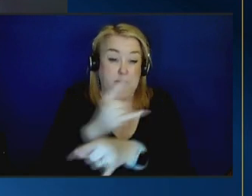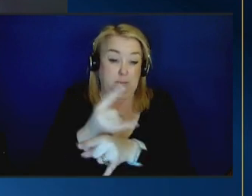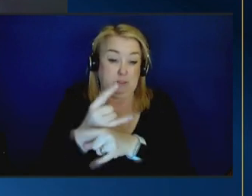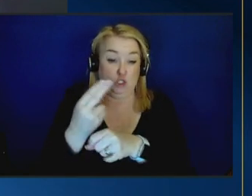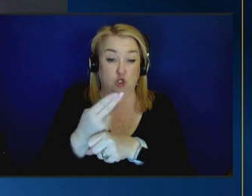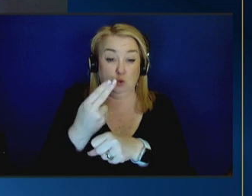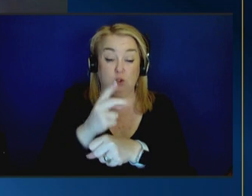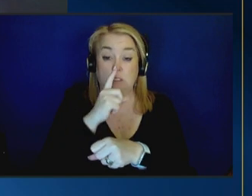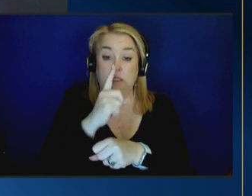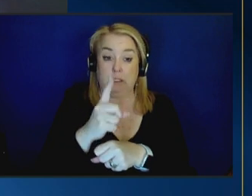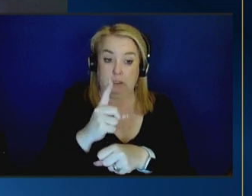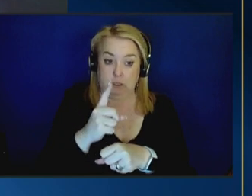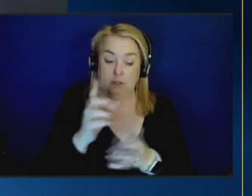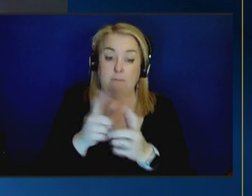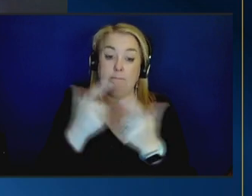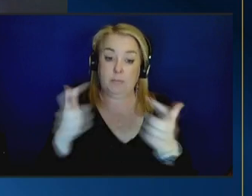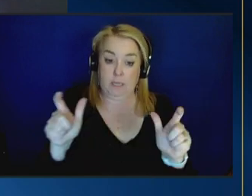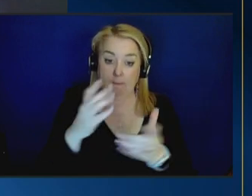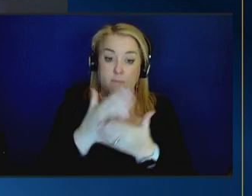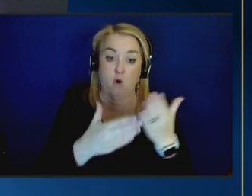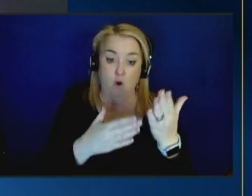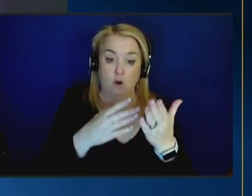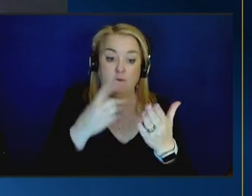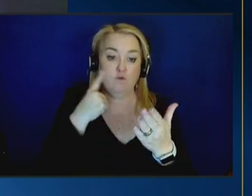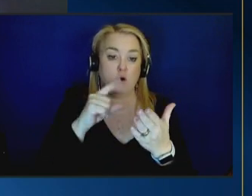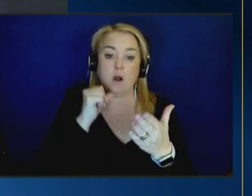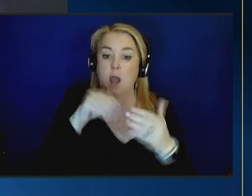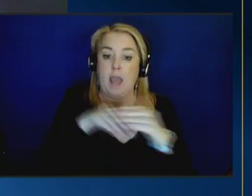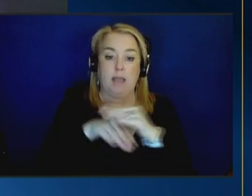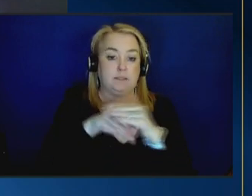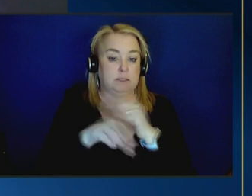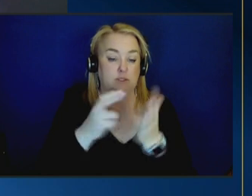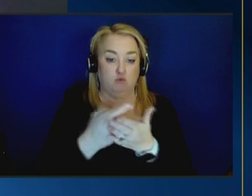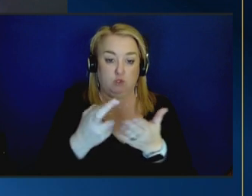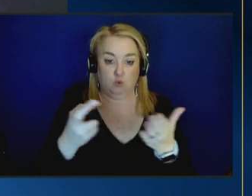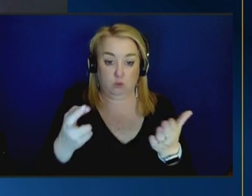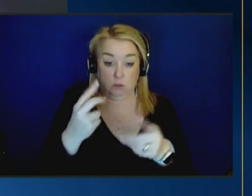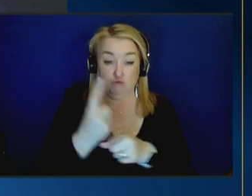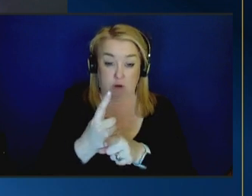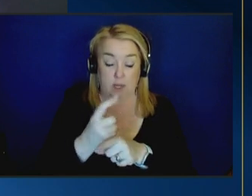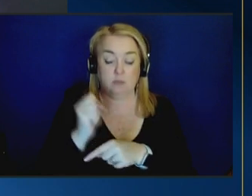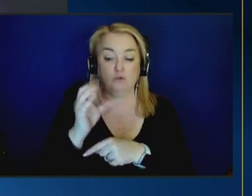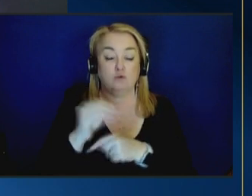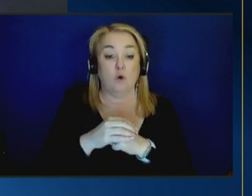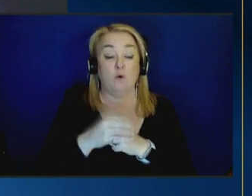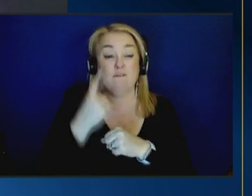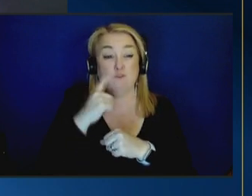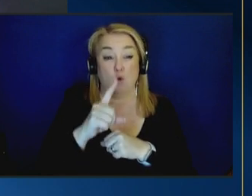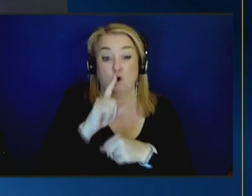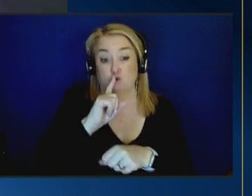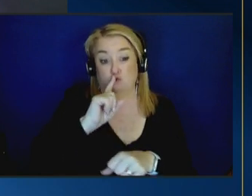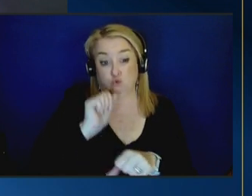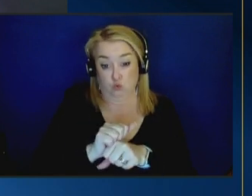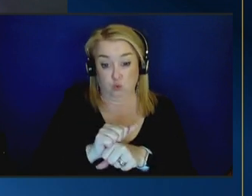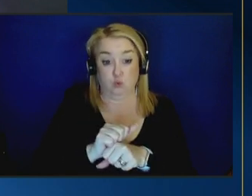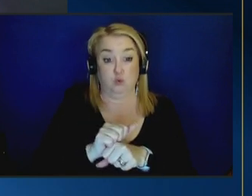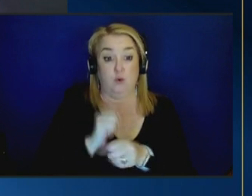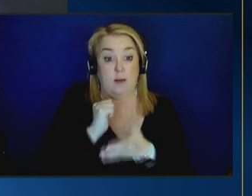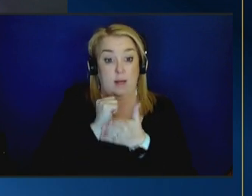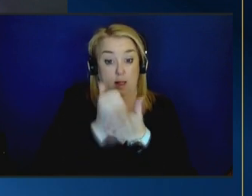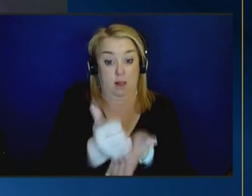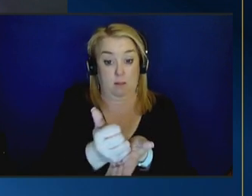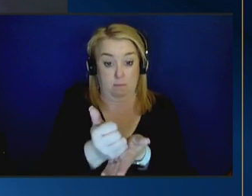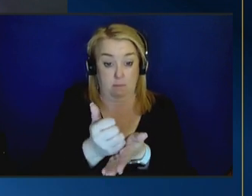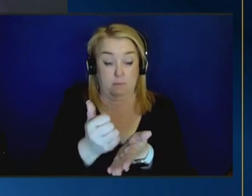not being able to access those resources right and so in order to get true fidelity to our model here we